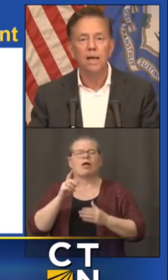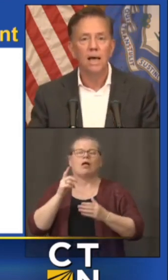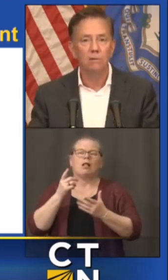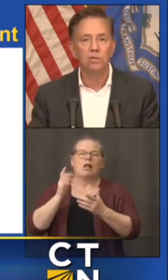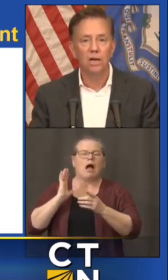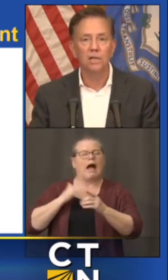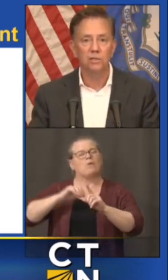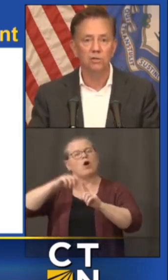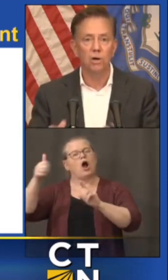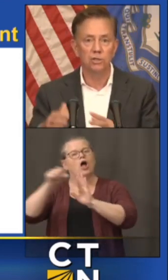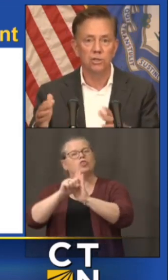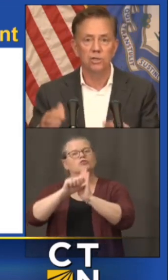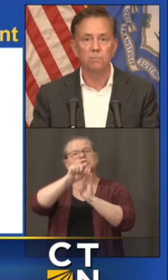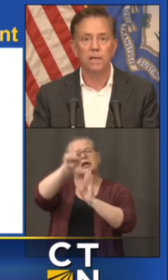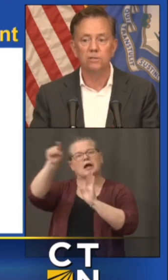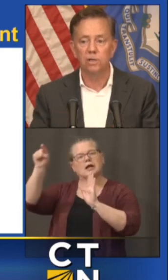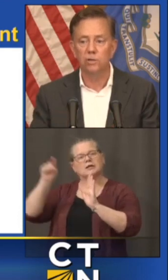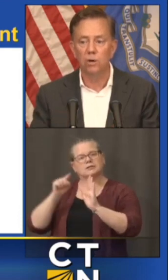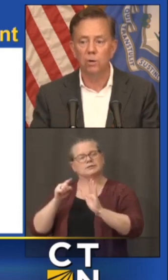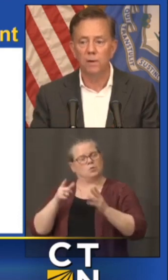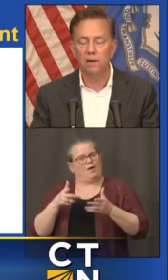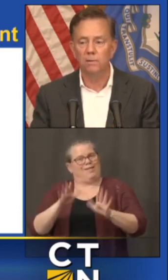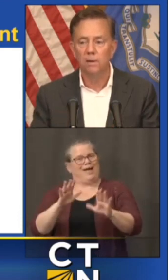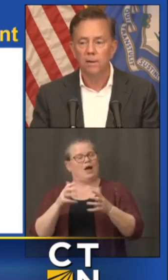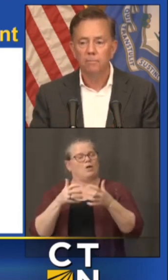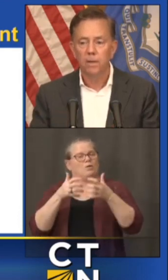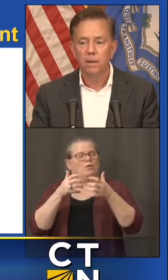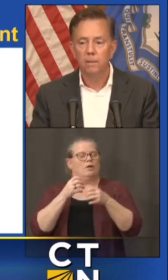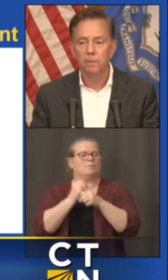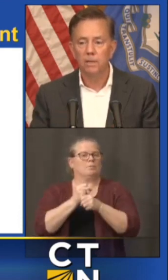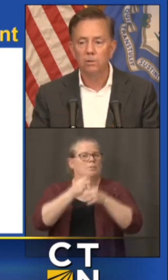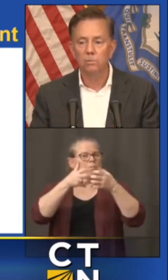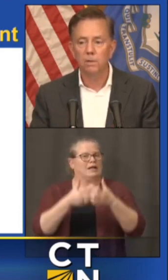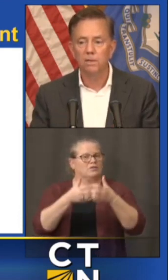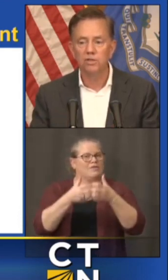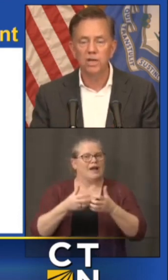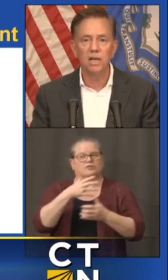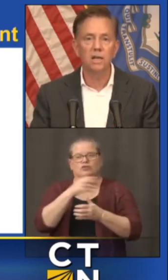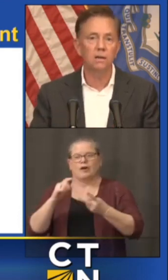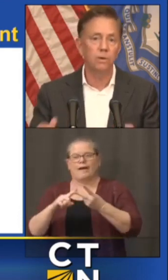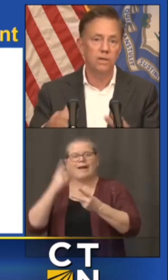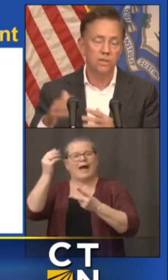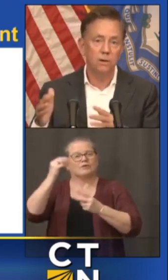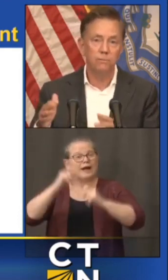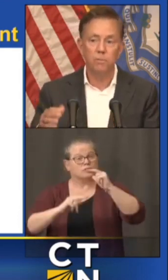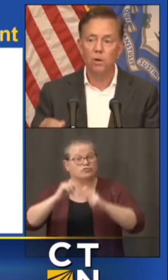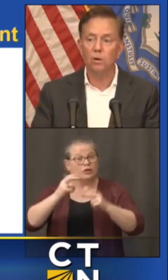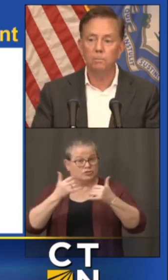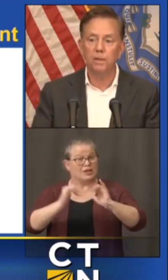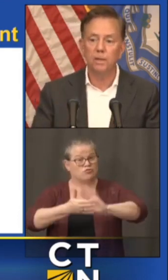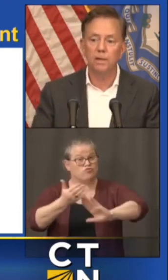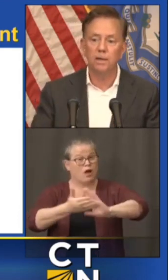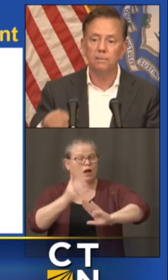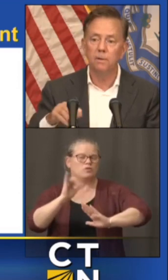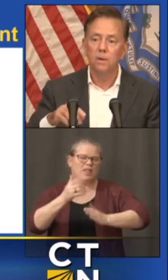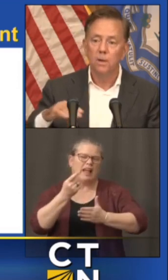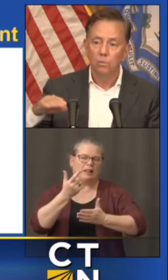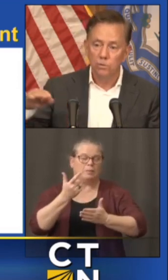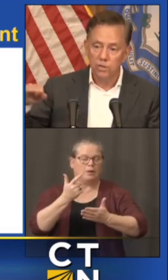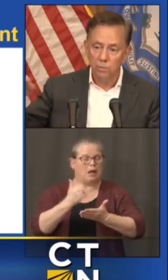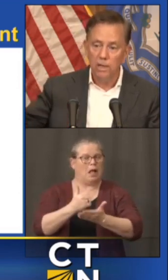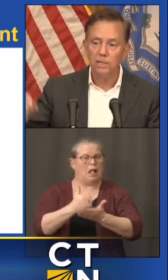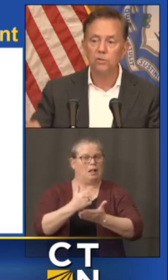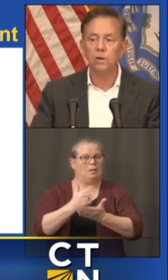and outside construction some things that you know about uh but you'll uh see and we can tell from europe that um